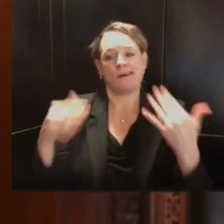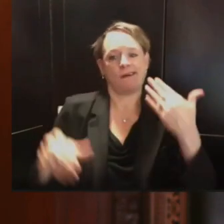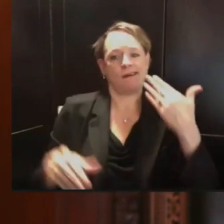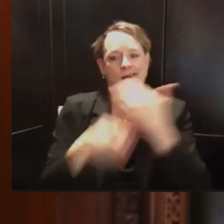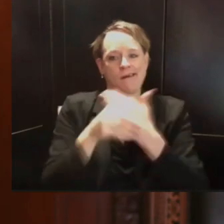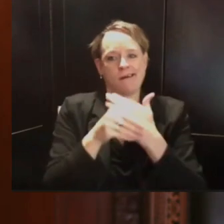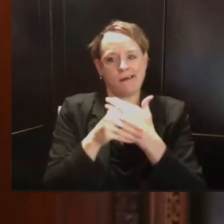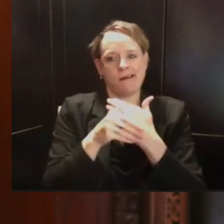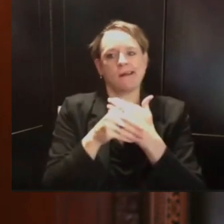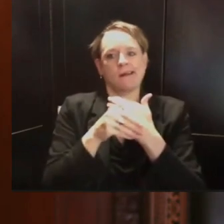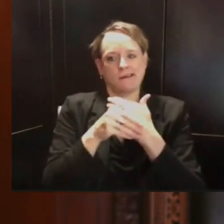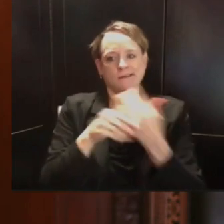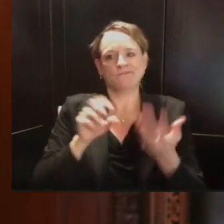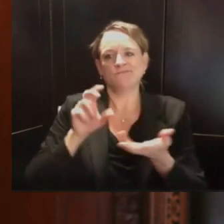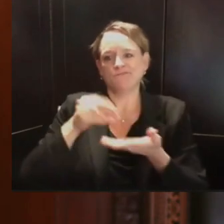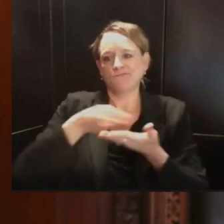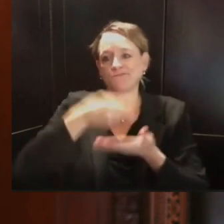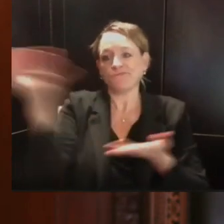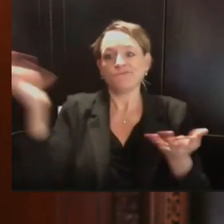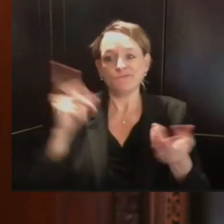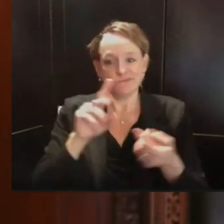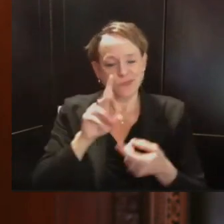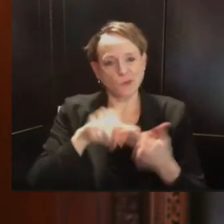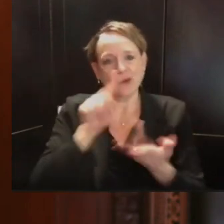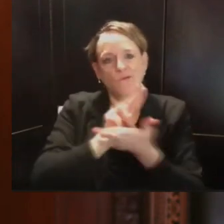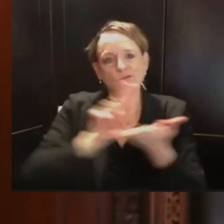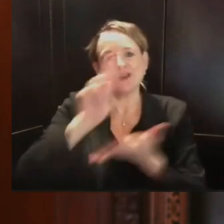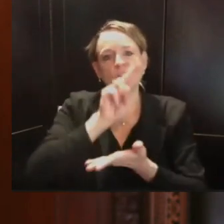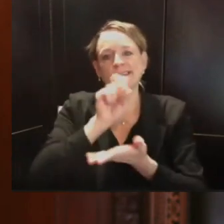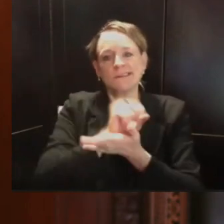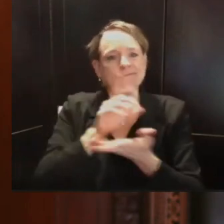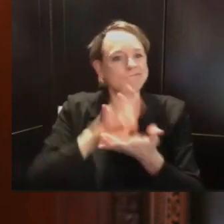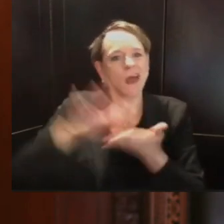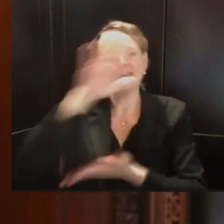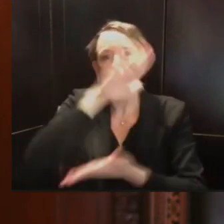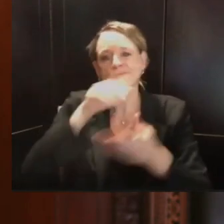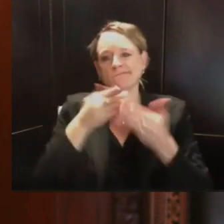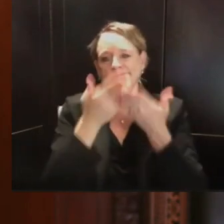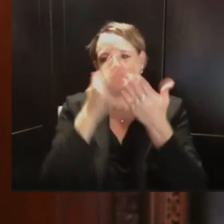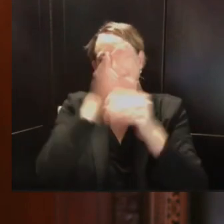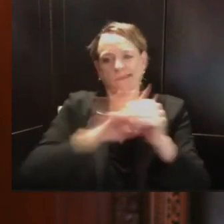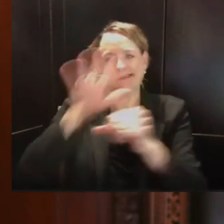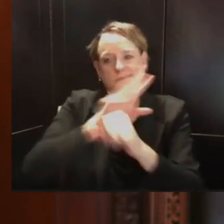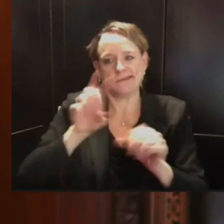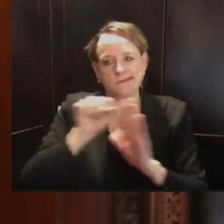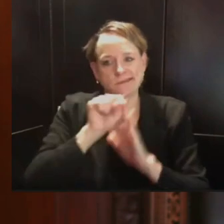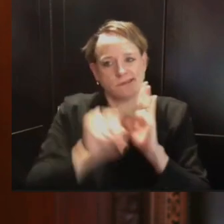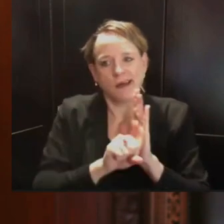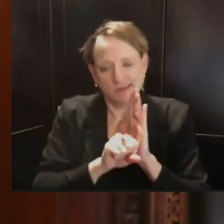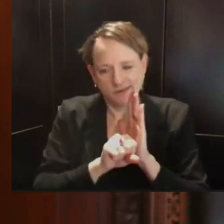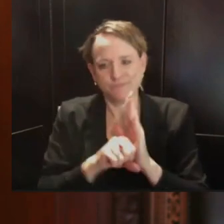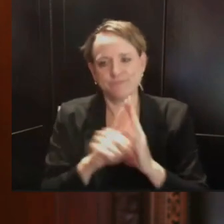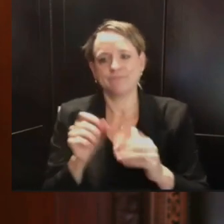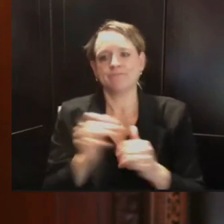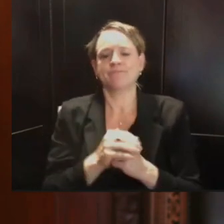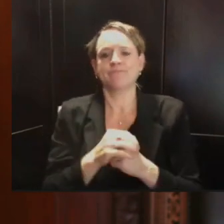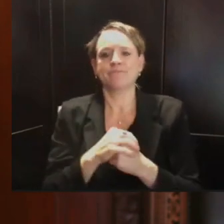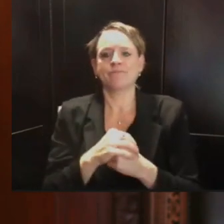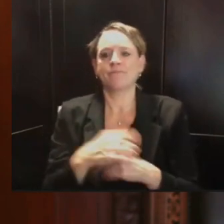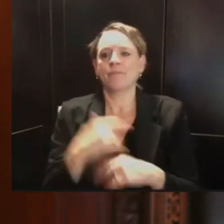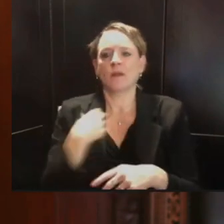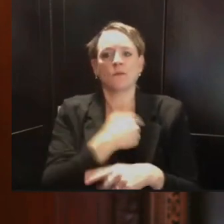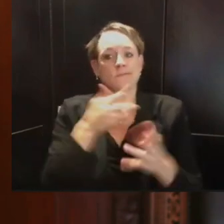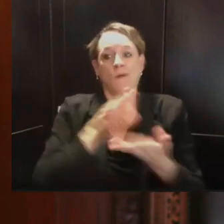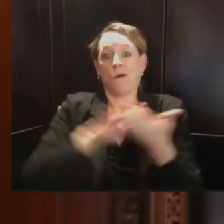But, Wisconsin, we need everyone to do their part, especially our young people, to stop the